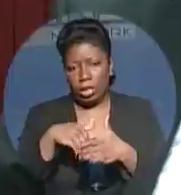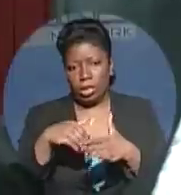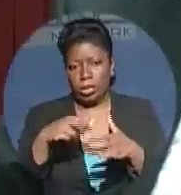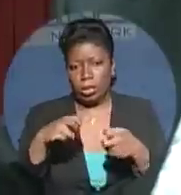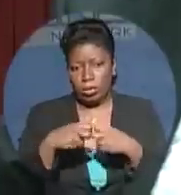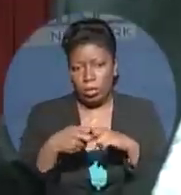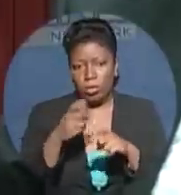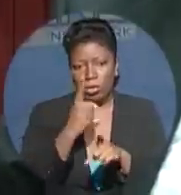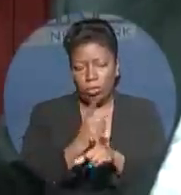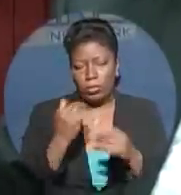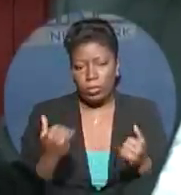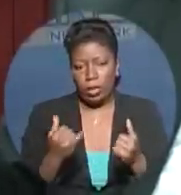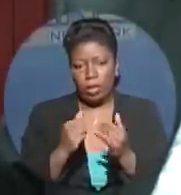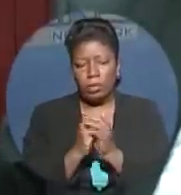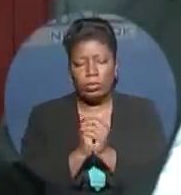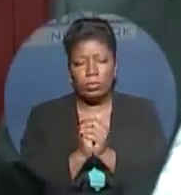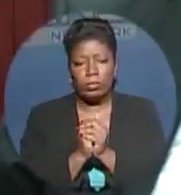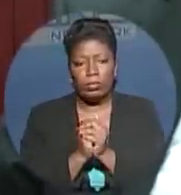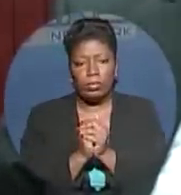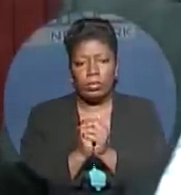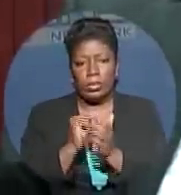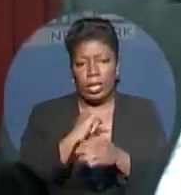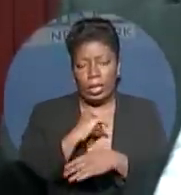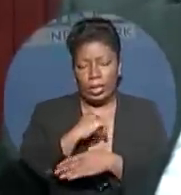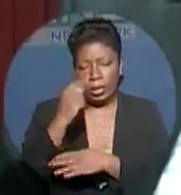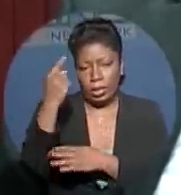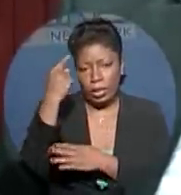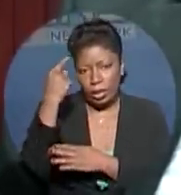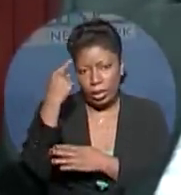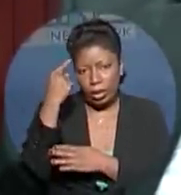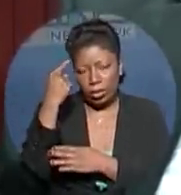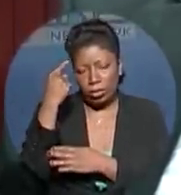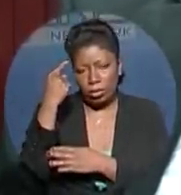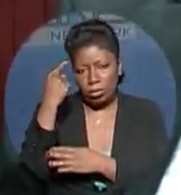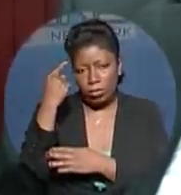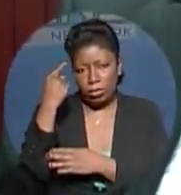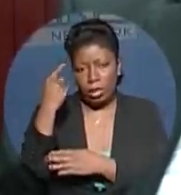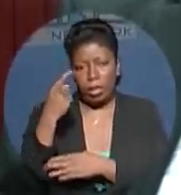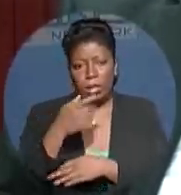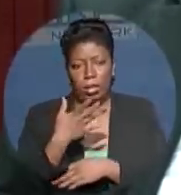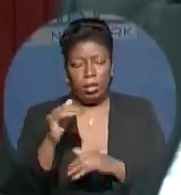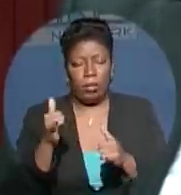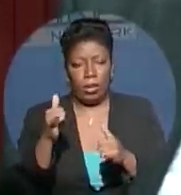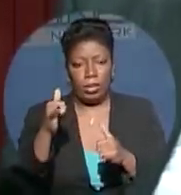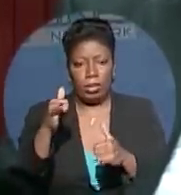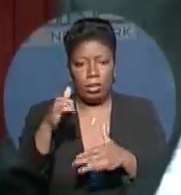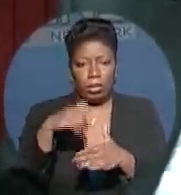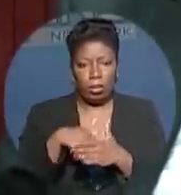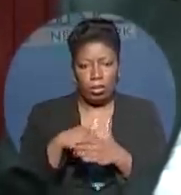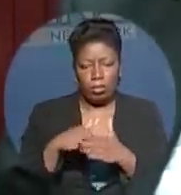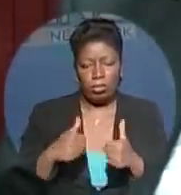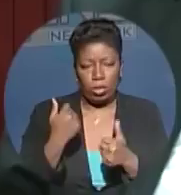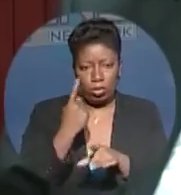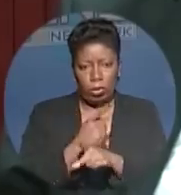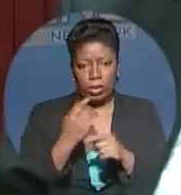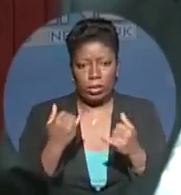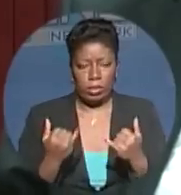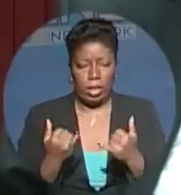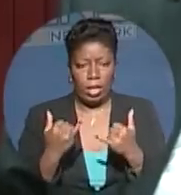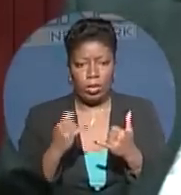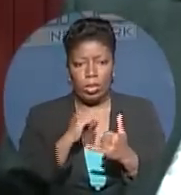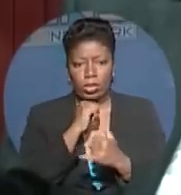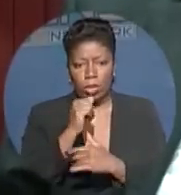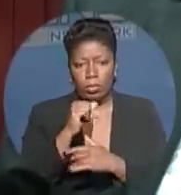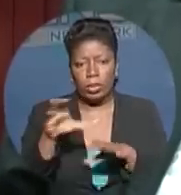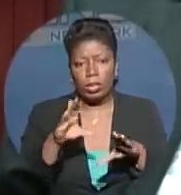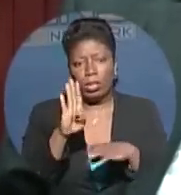I think that the party is challenged tremendously because of the situation in the country. Not the situation, it wasn't done